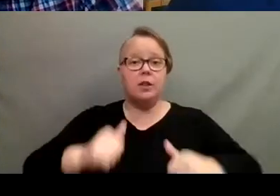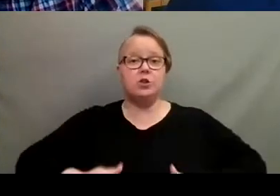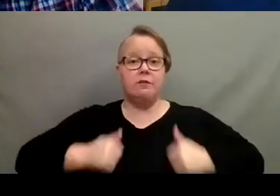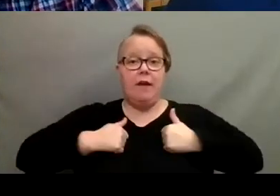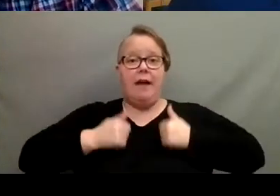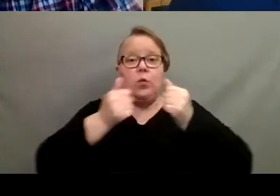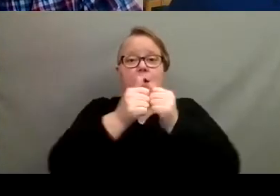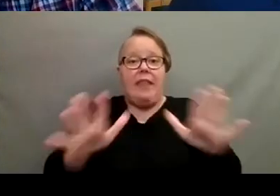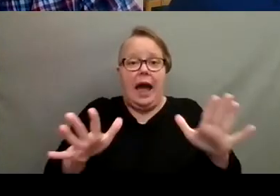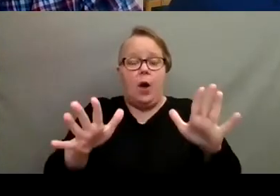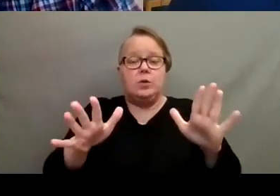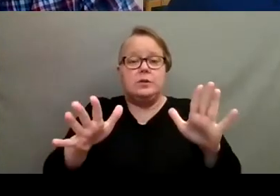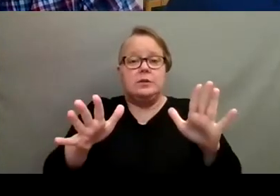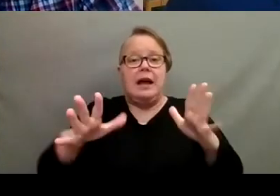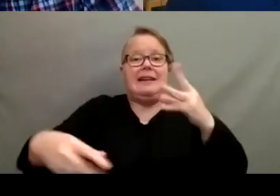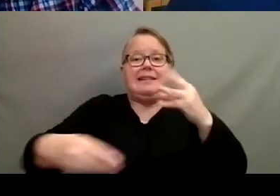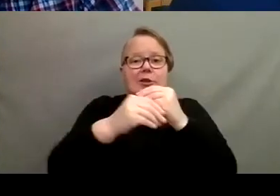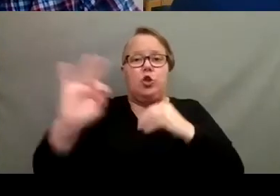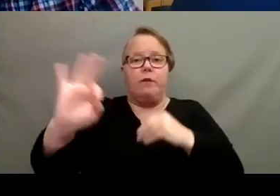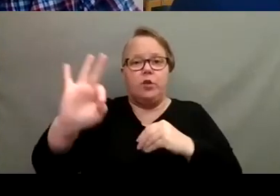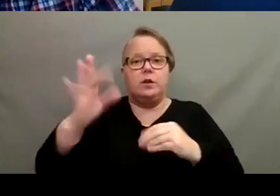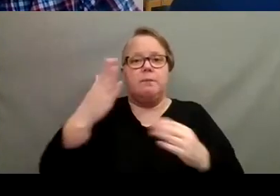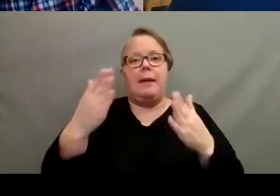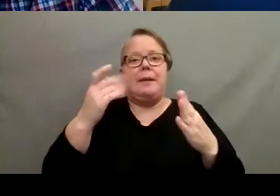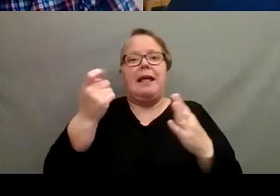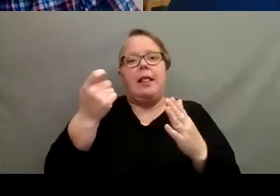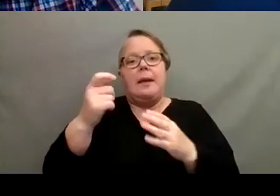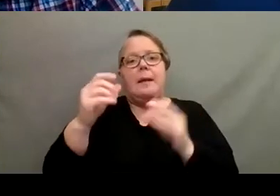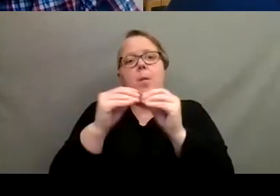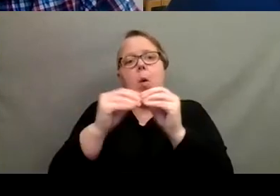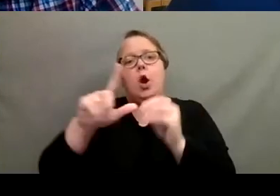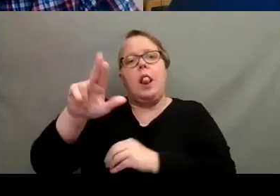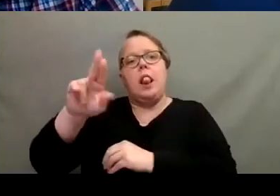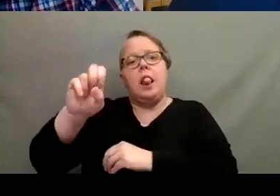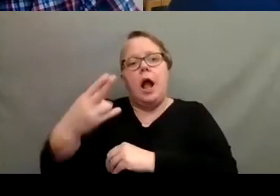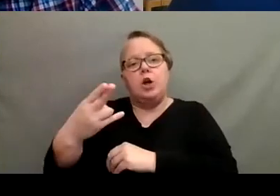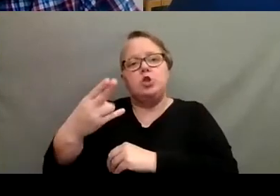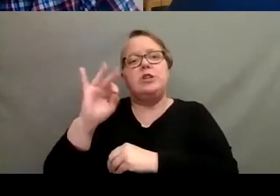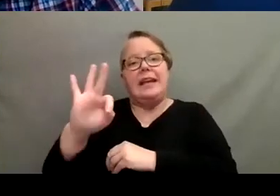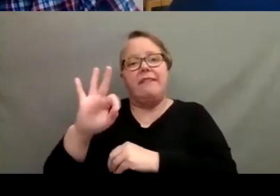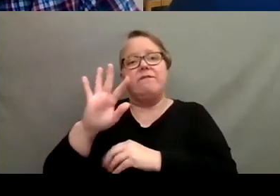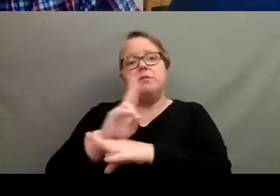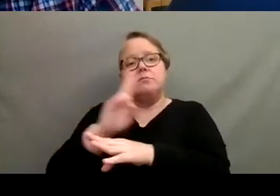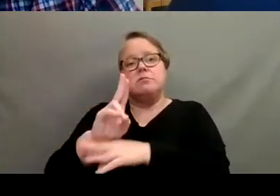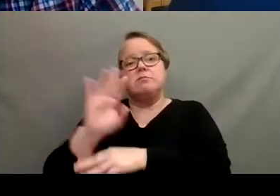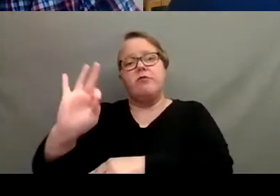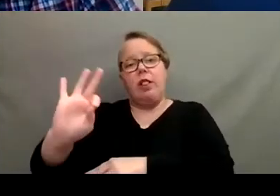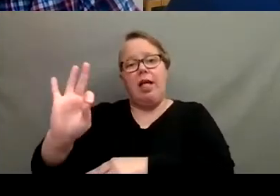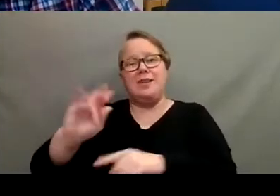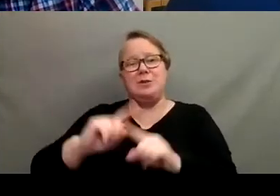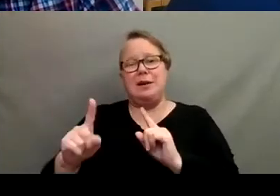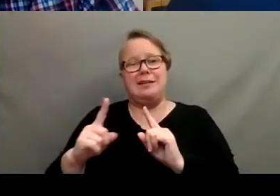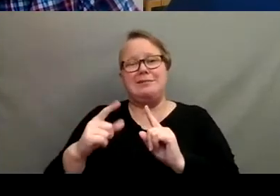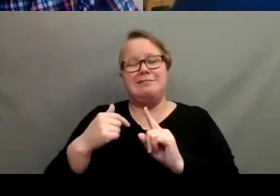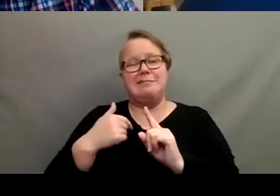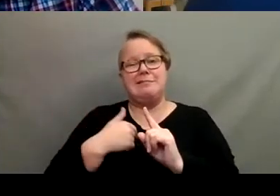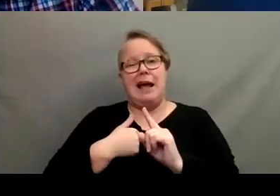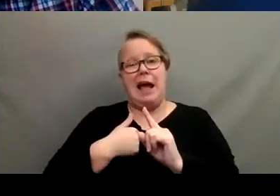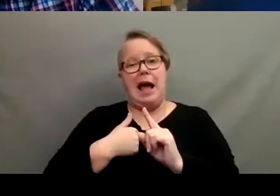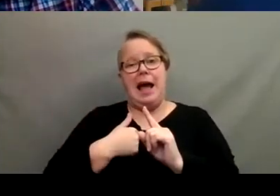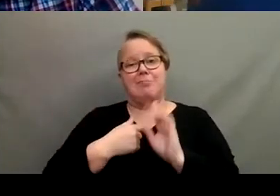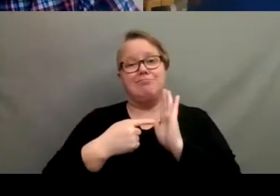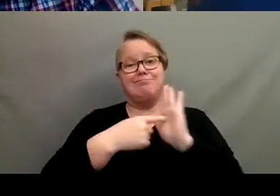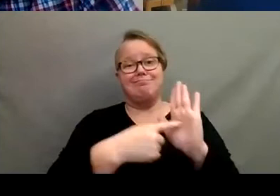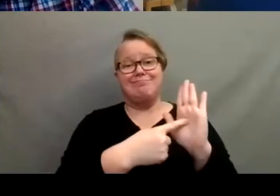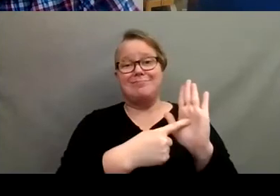thrive a little bit more and be a little bit more lush, grow a little faster if you do fertilize. But I'm, I'm a shiny example